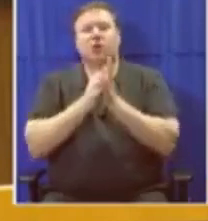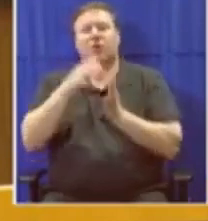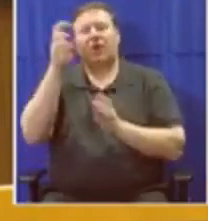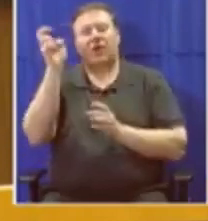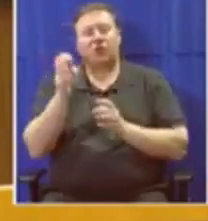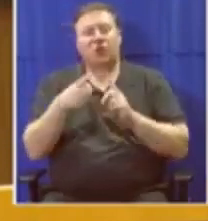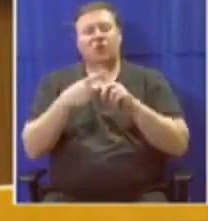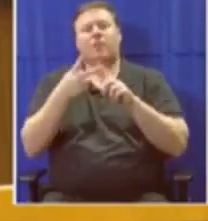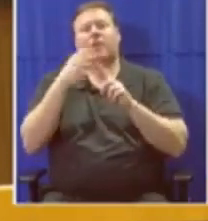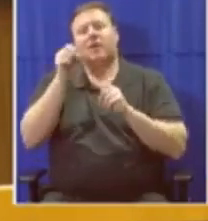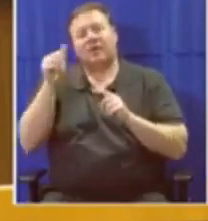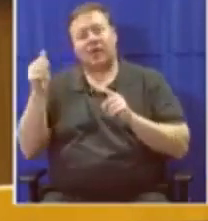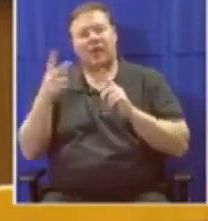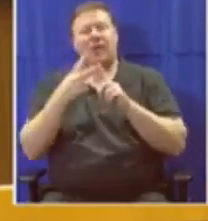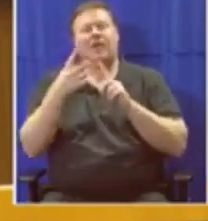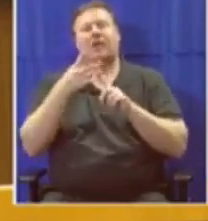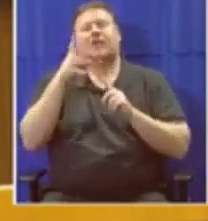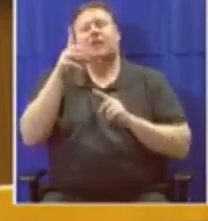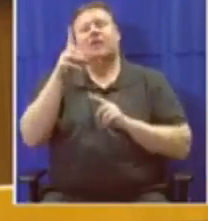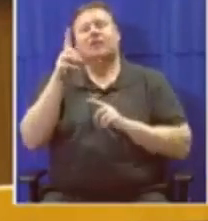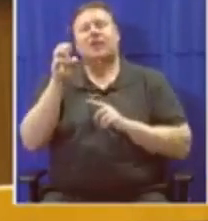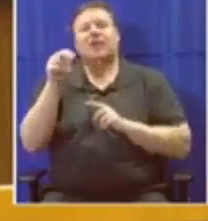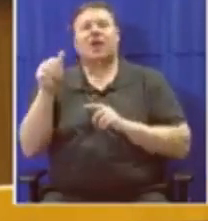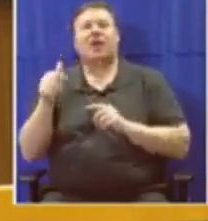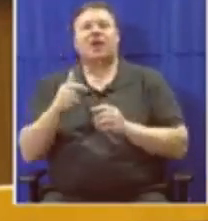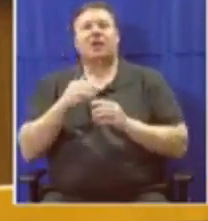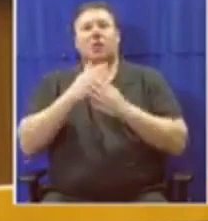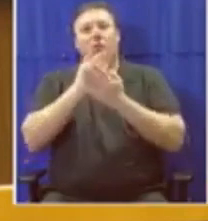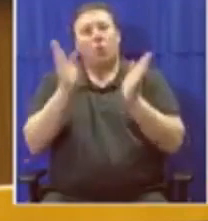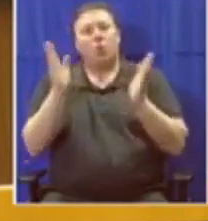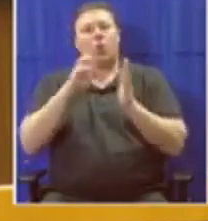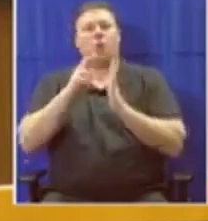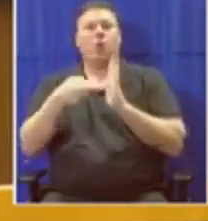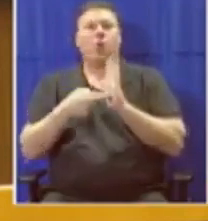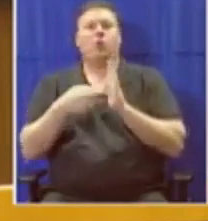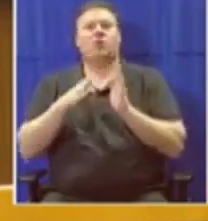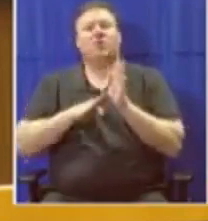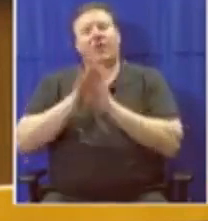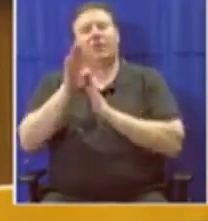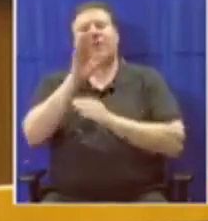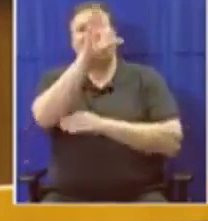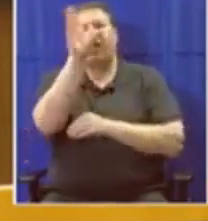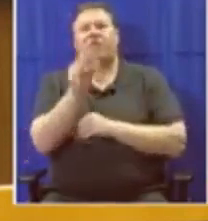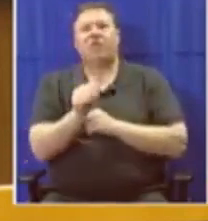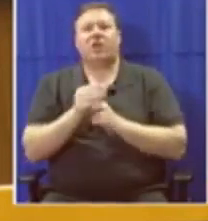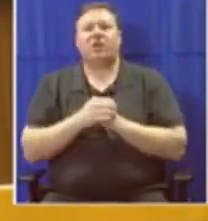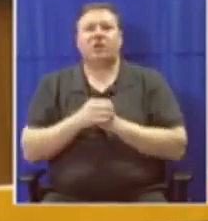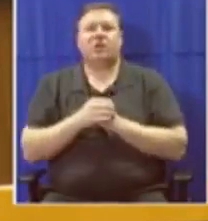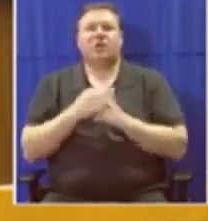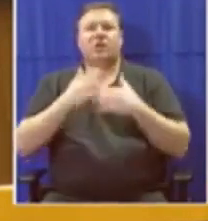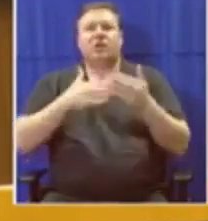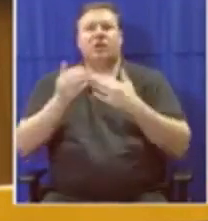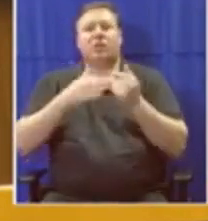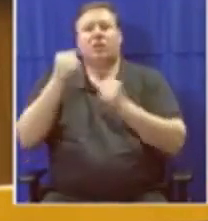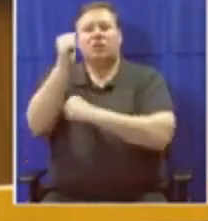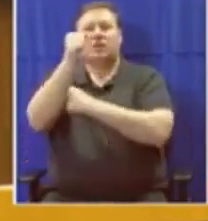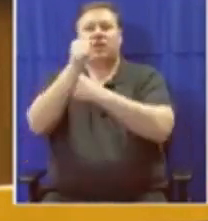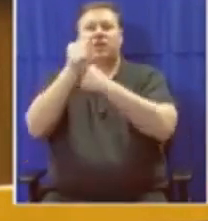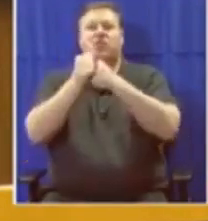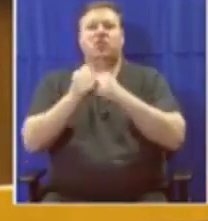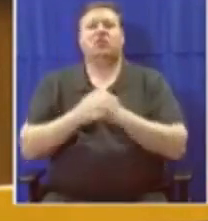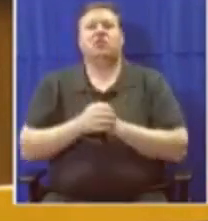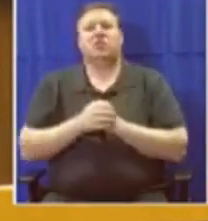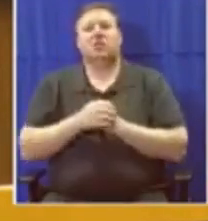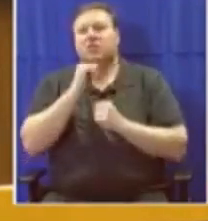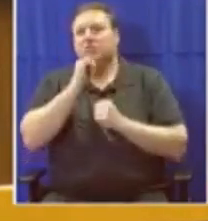and Dinaw to play a much broader and practical role in the development of Africa and building of infrastructure. Instead of